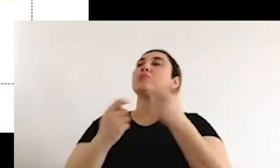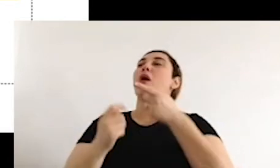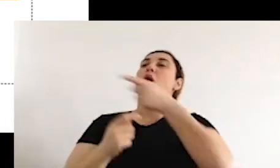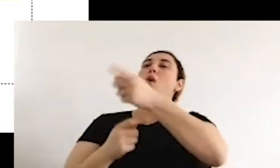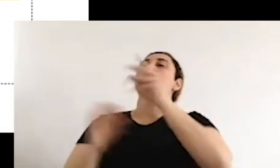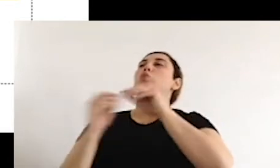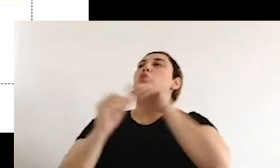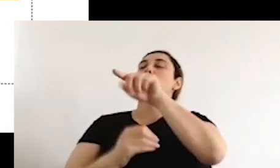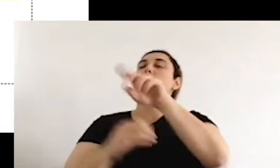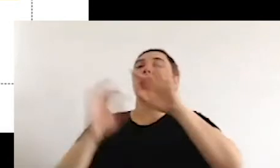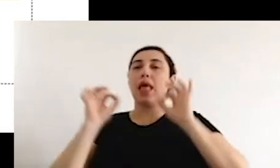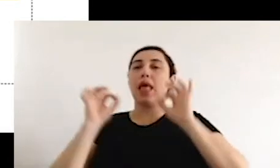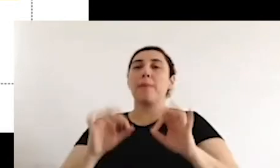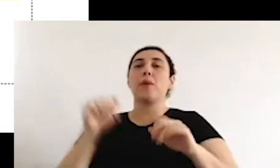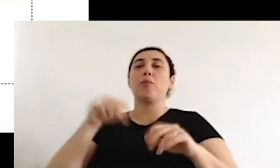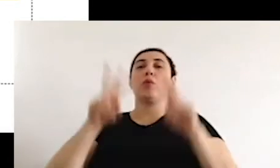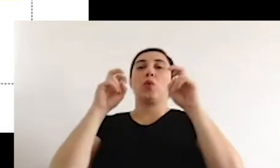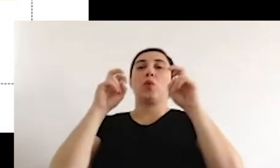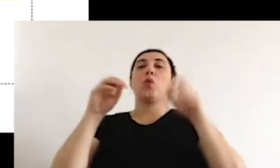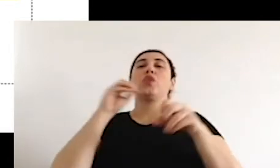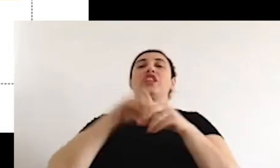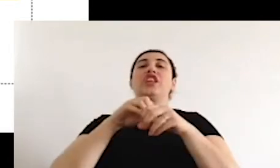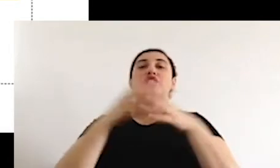welfare issues.